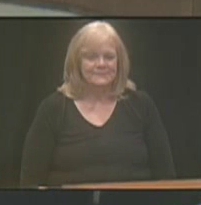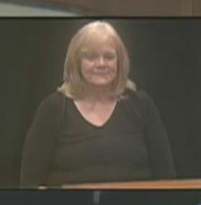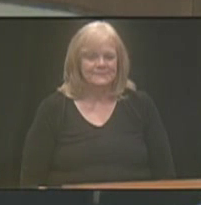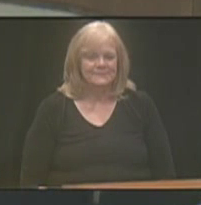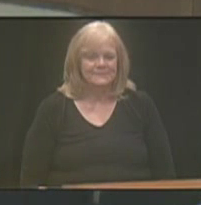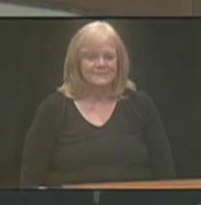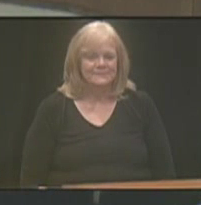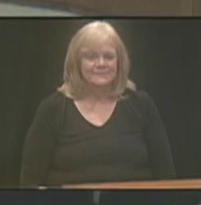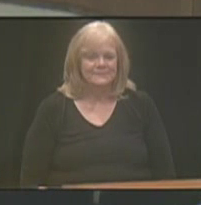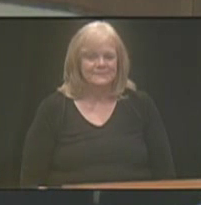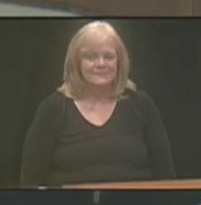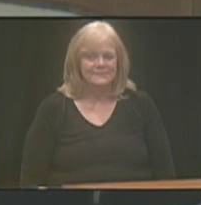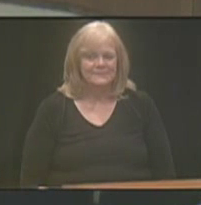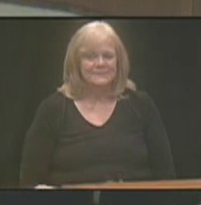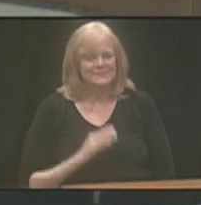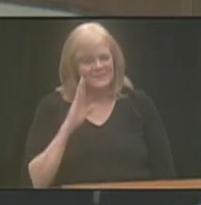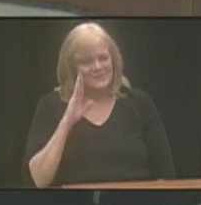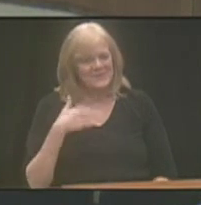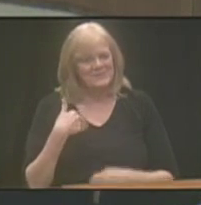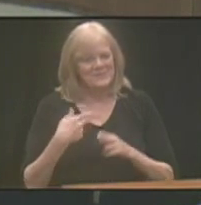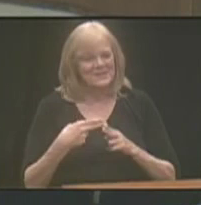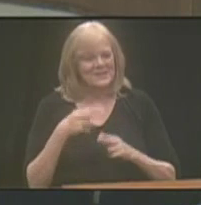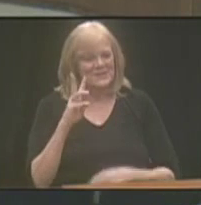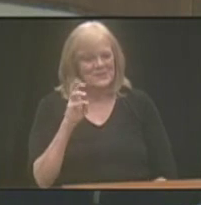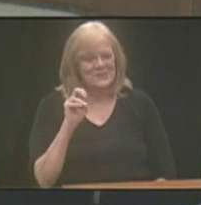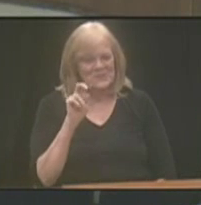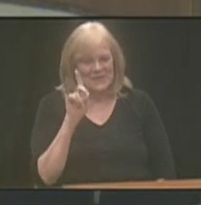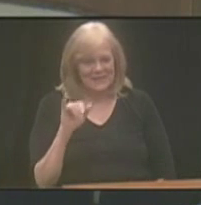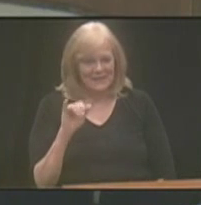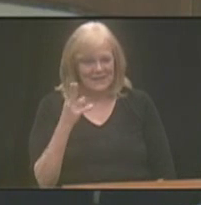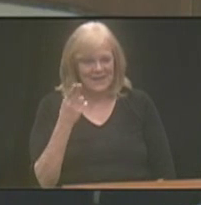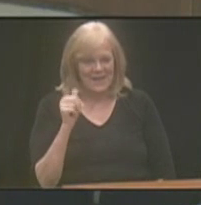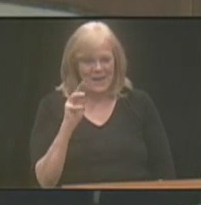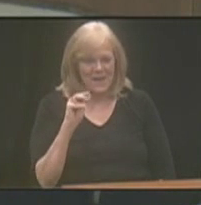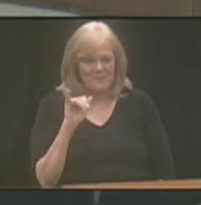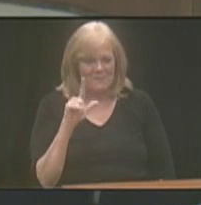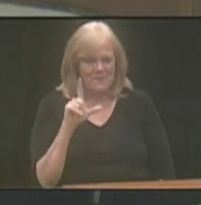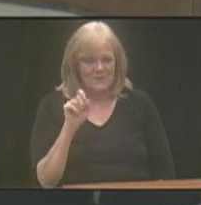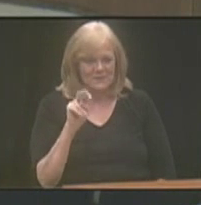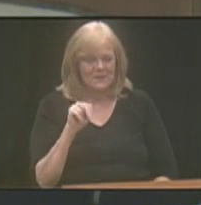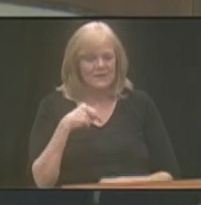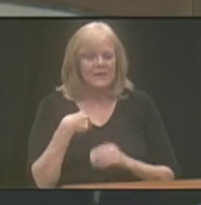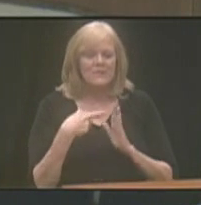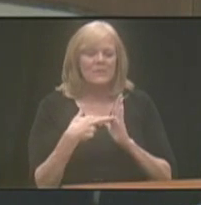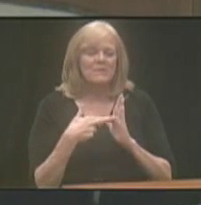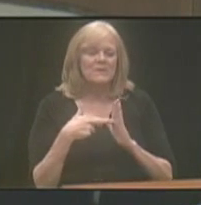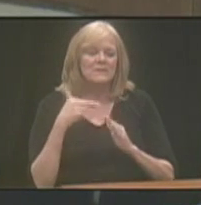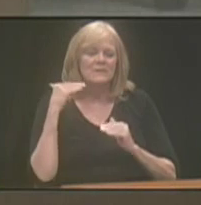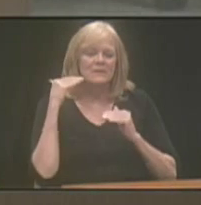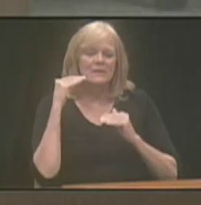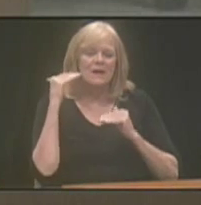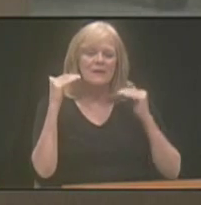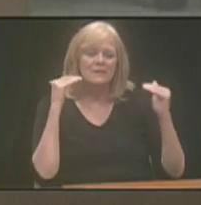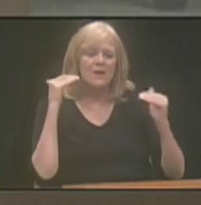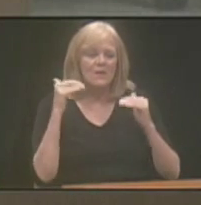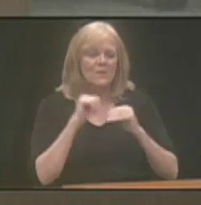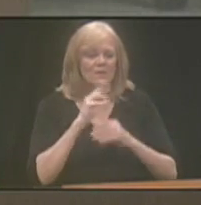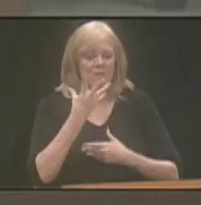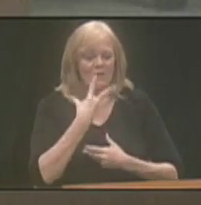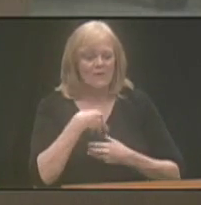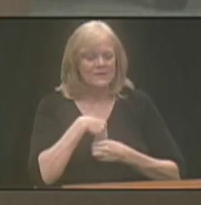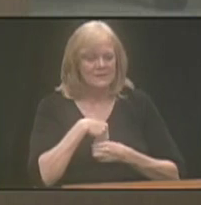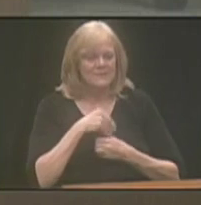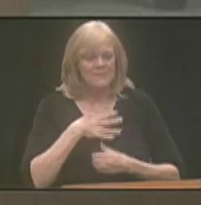Oh, hi. I'm Wendy Hamilton. I represent adults with autism spectrum disorders. My mother has